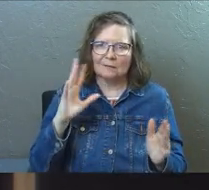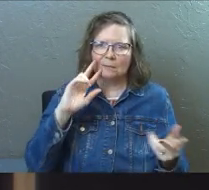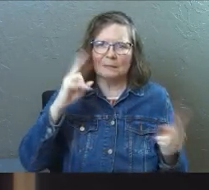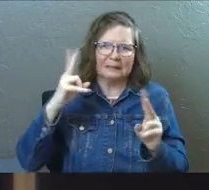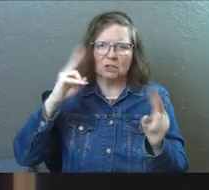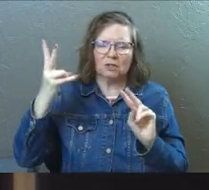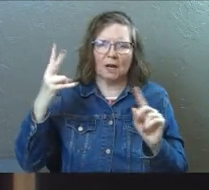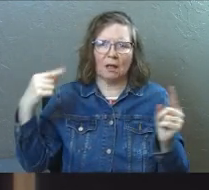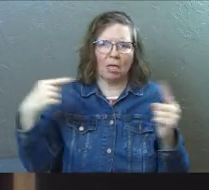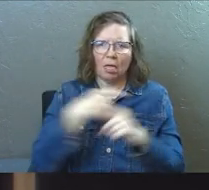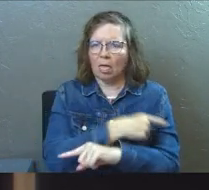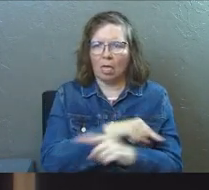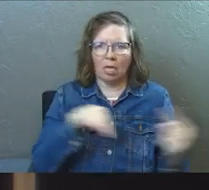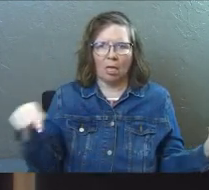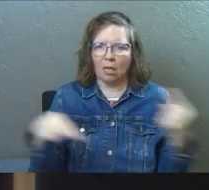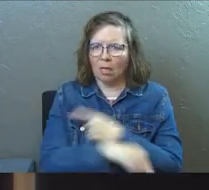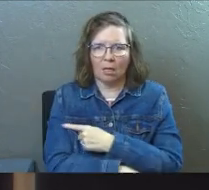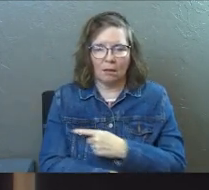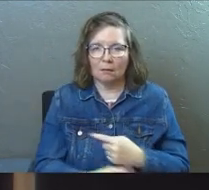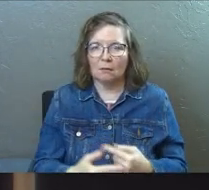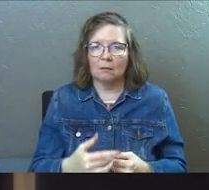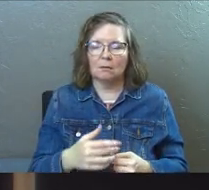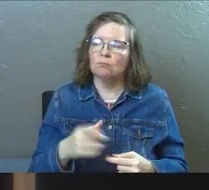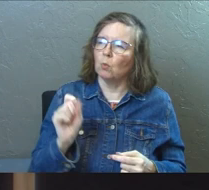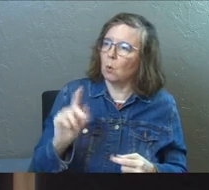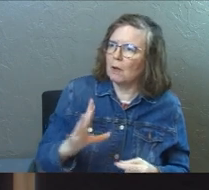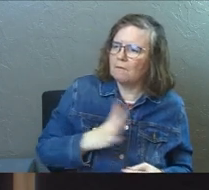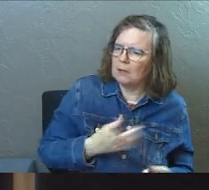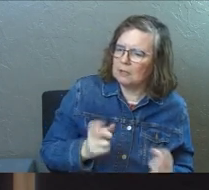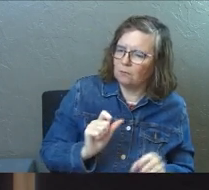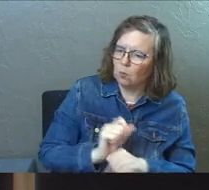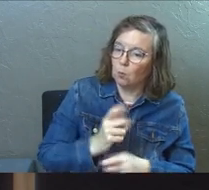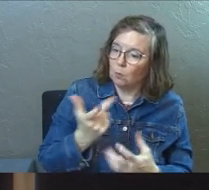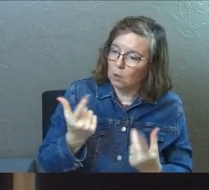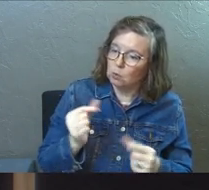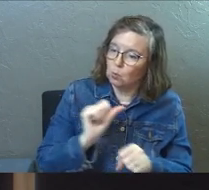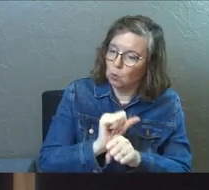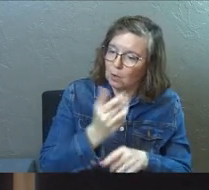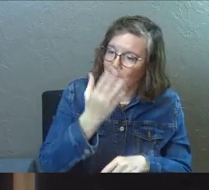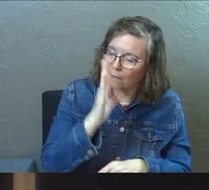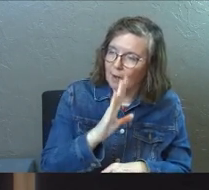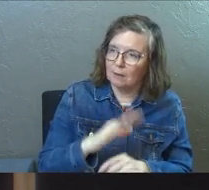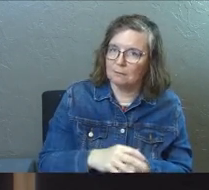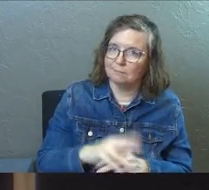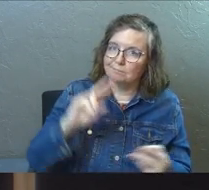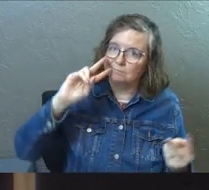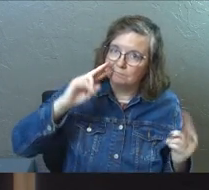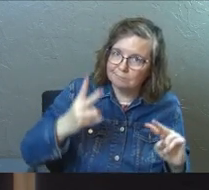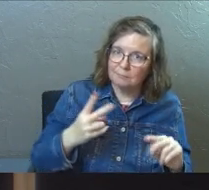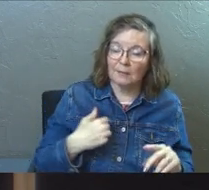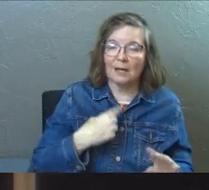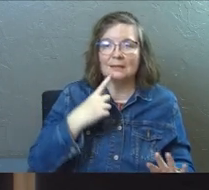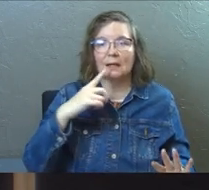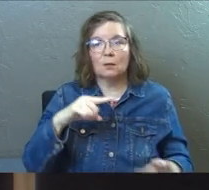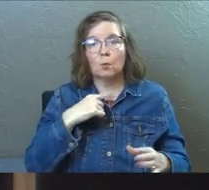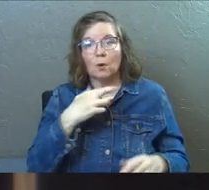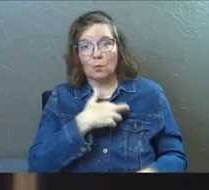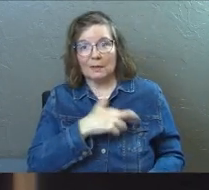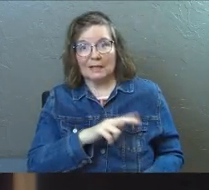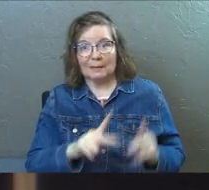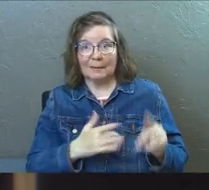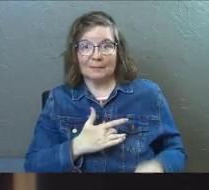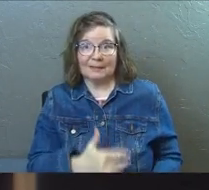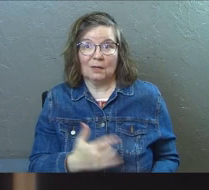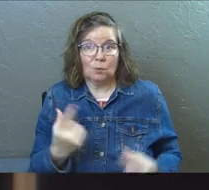each other, doesn't it? Okay, give us some work because we want to do the works of God. I'll just say this. This is what religious